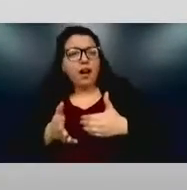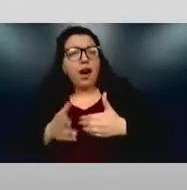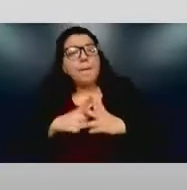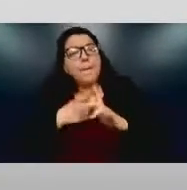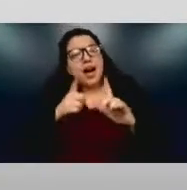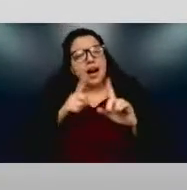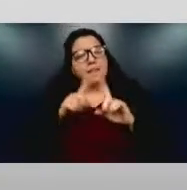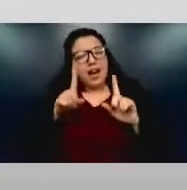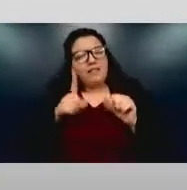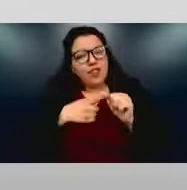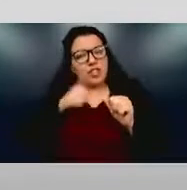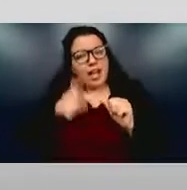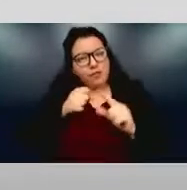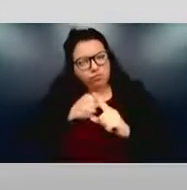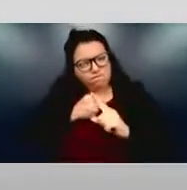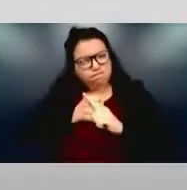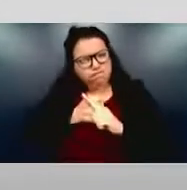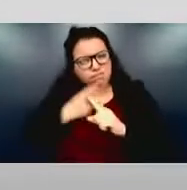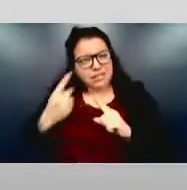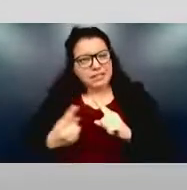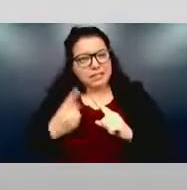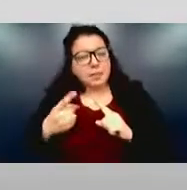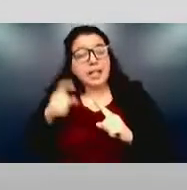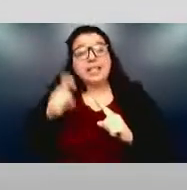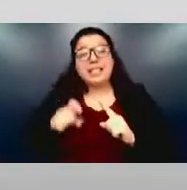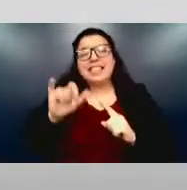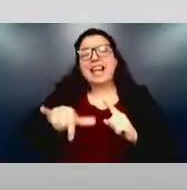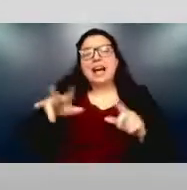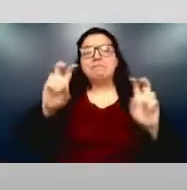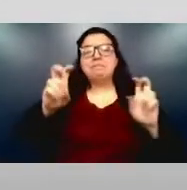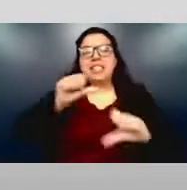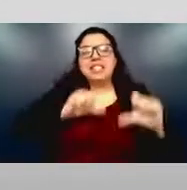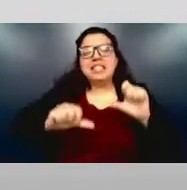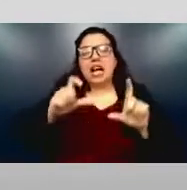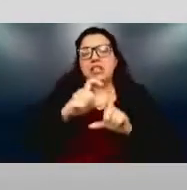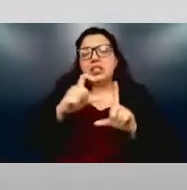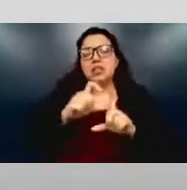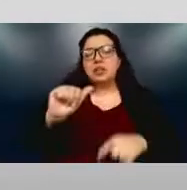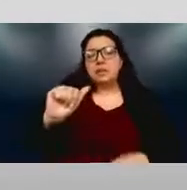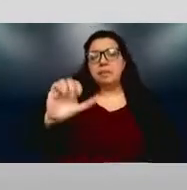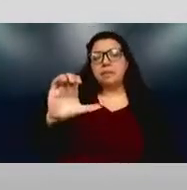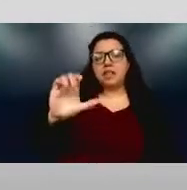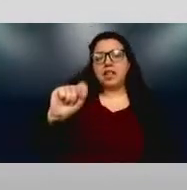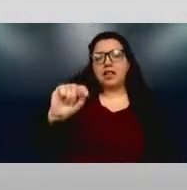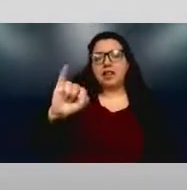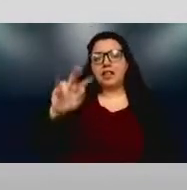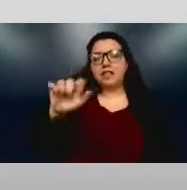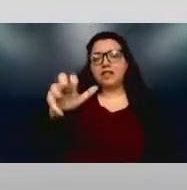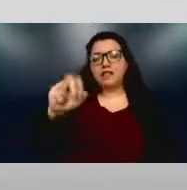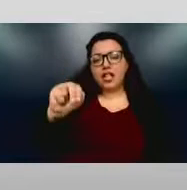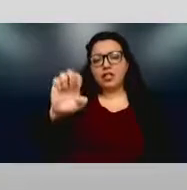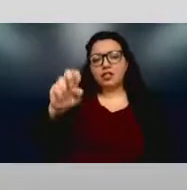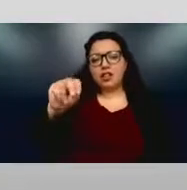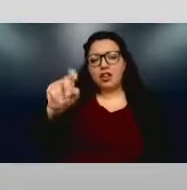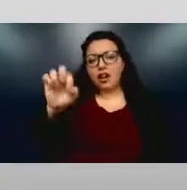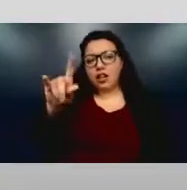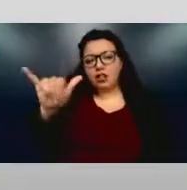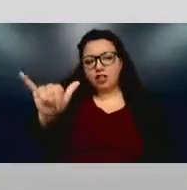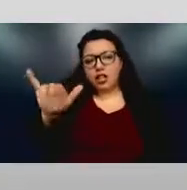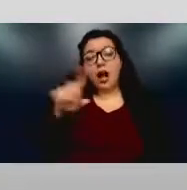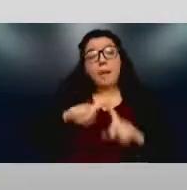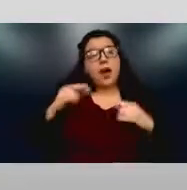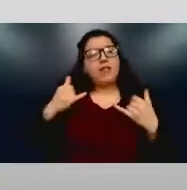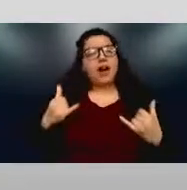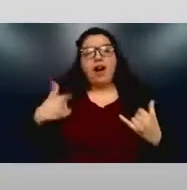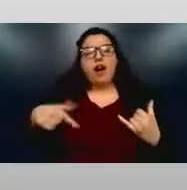again, another science term, but hit that activation energy, everything else will kind of come in place, but we still haven't reached that point yet.